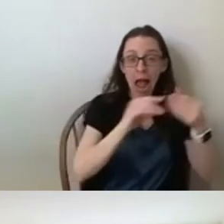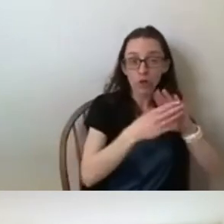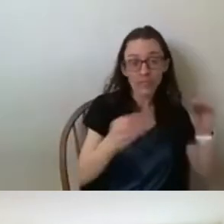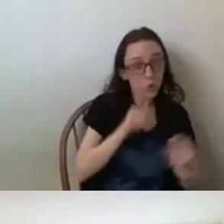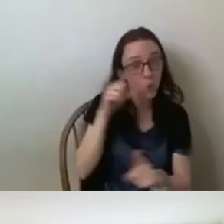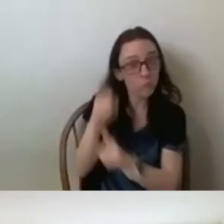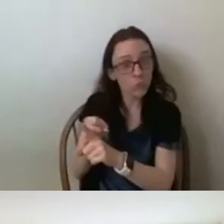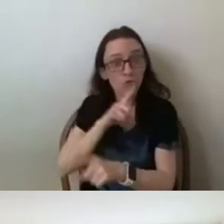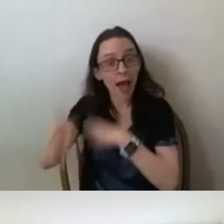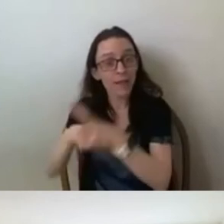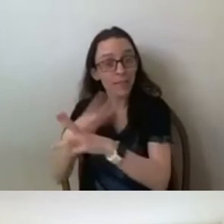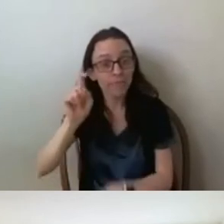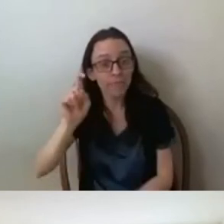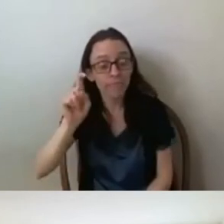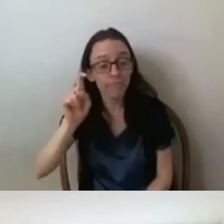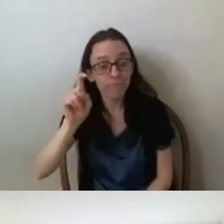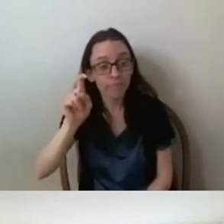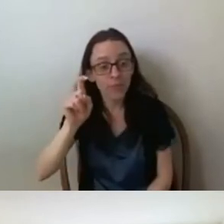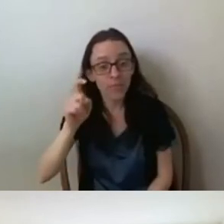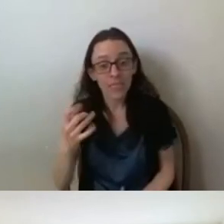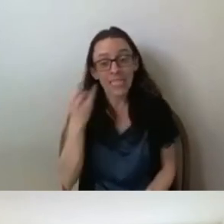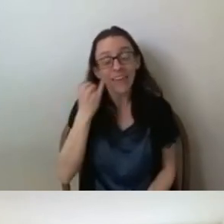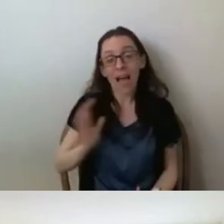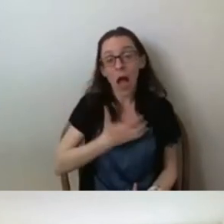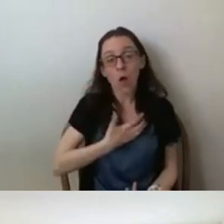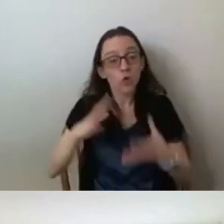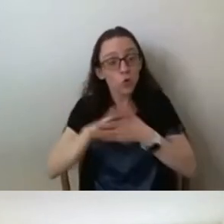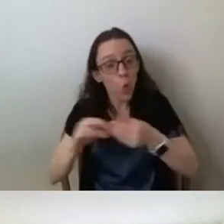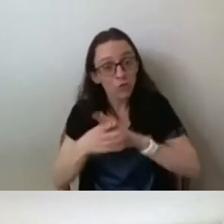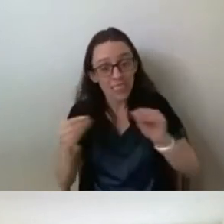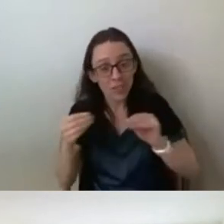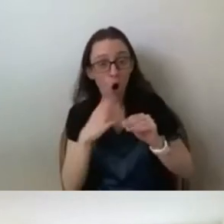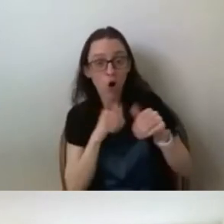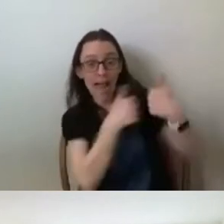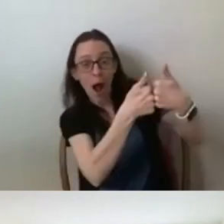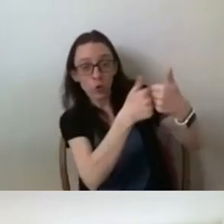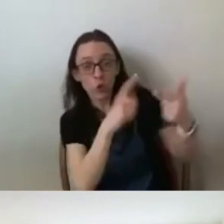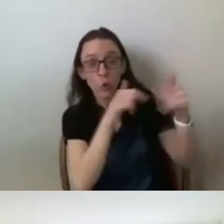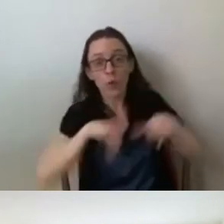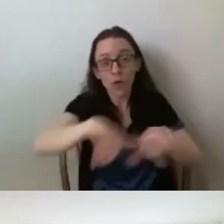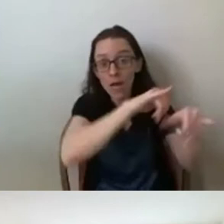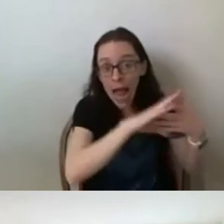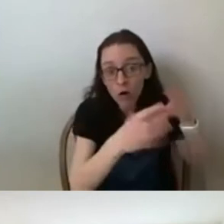even if they're counter narratives or dreams? Or that was sort of what I was curious about.